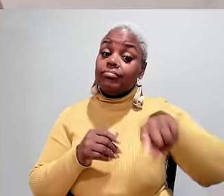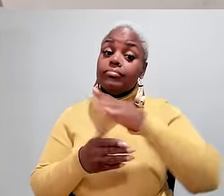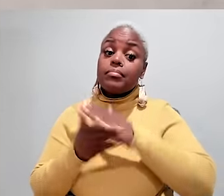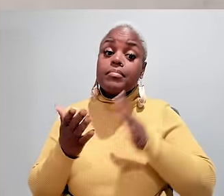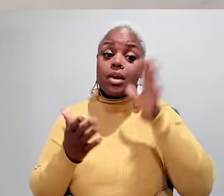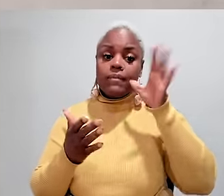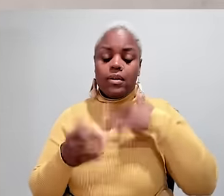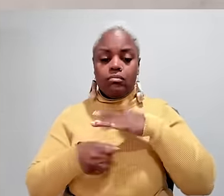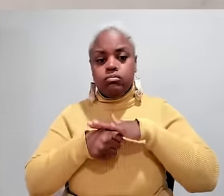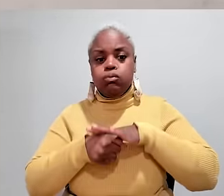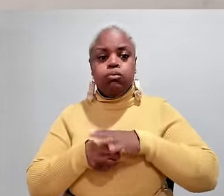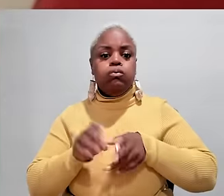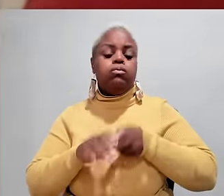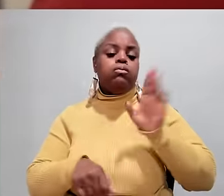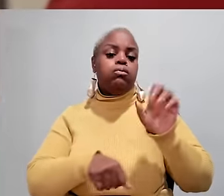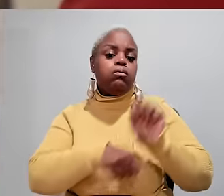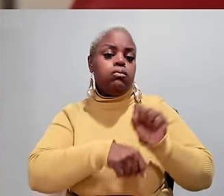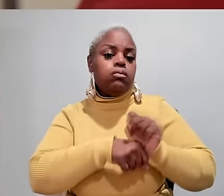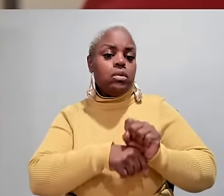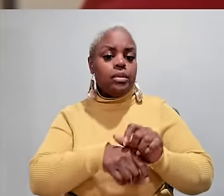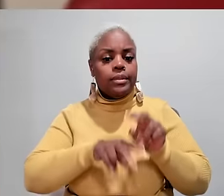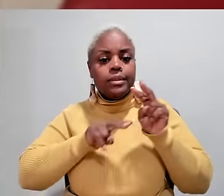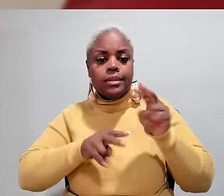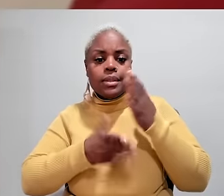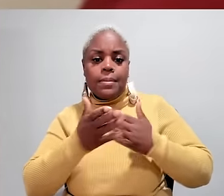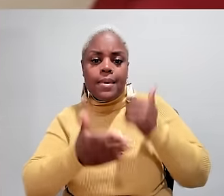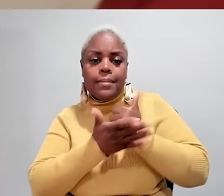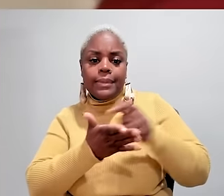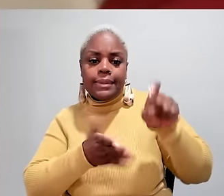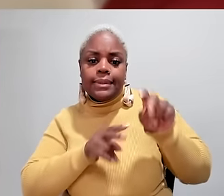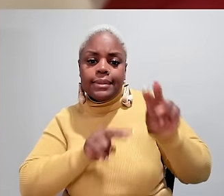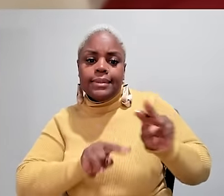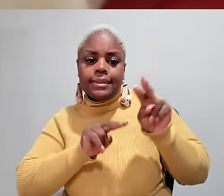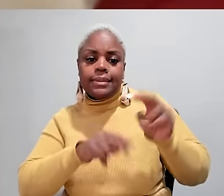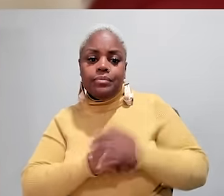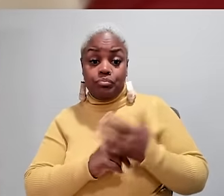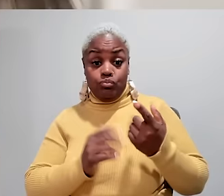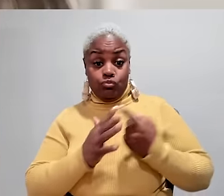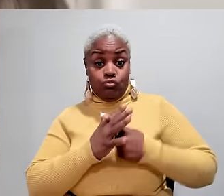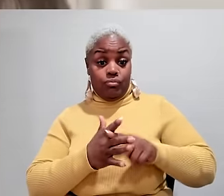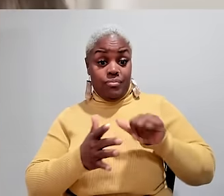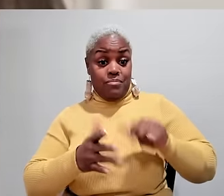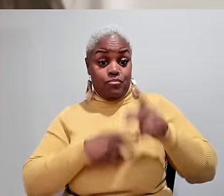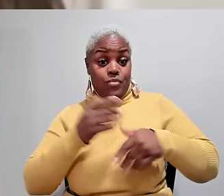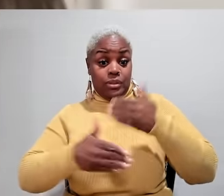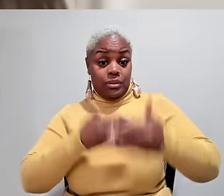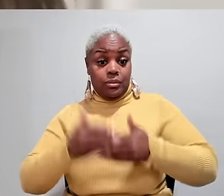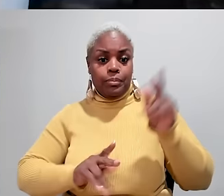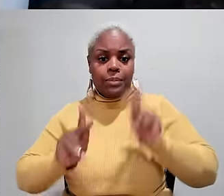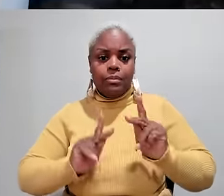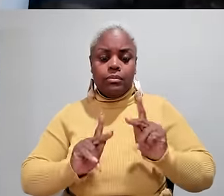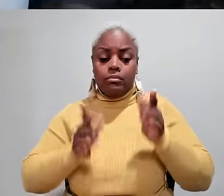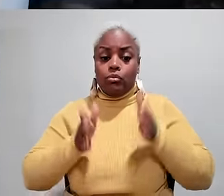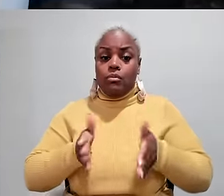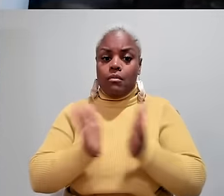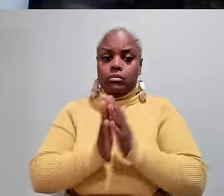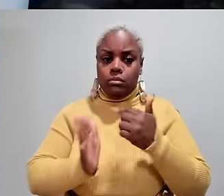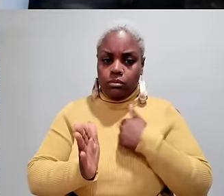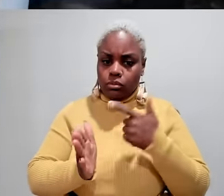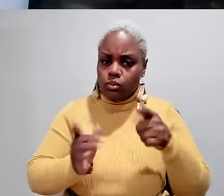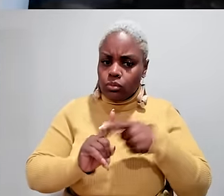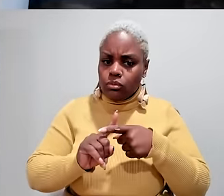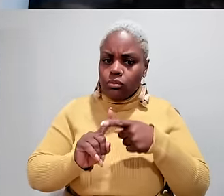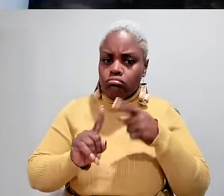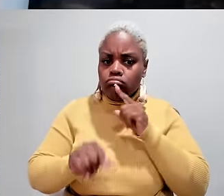parents feel pressure to quit their jobs, while waiting to get the help they need. LISA When I started that process, the person on the other